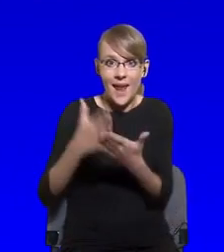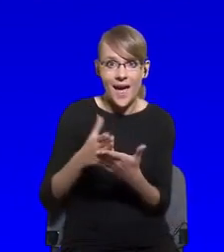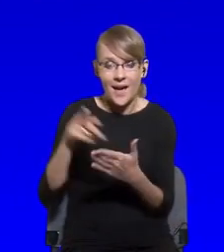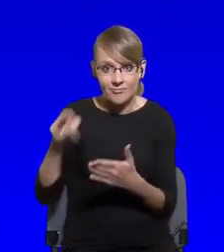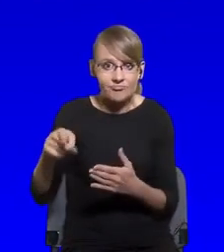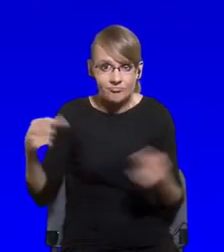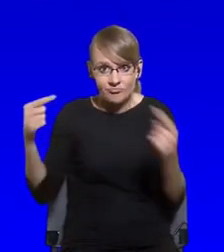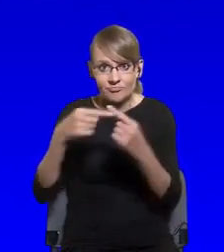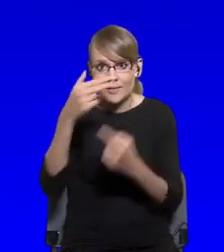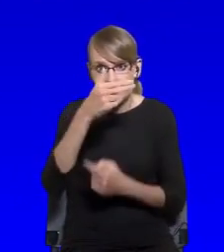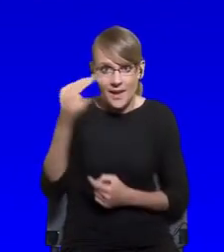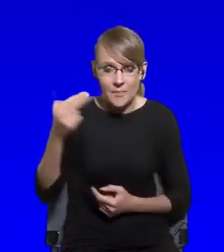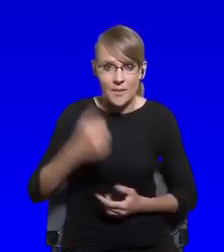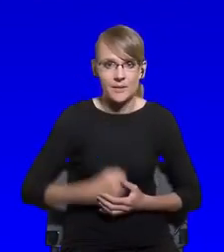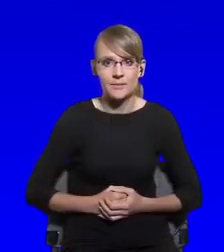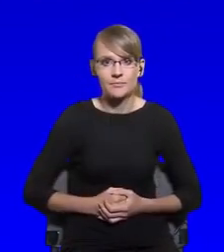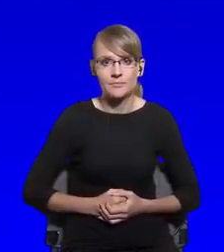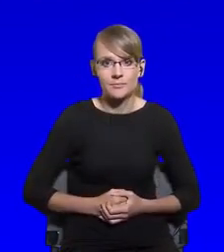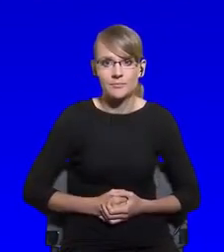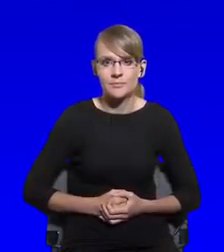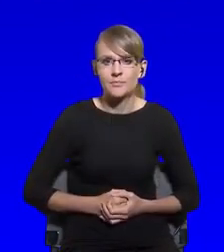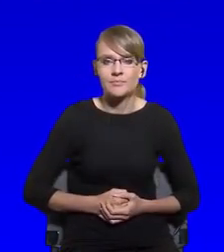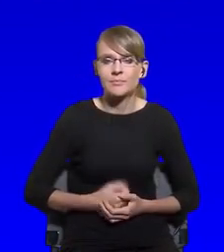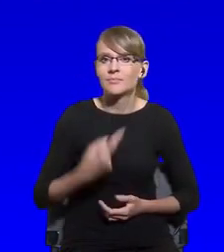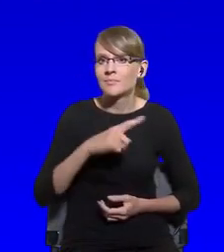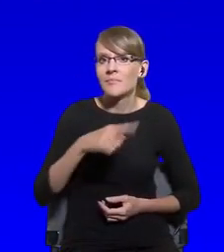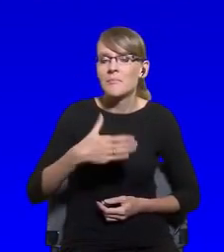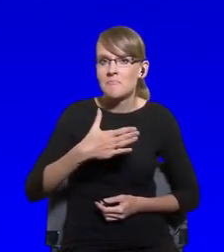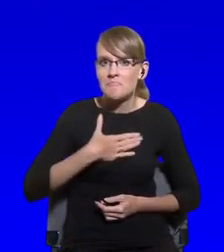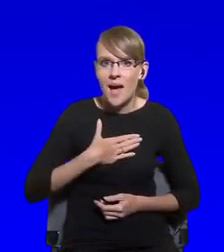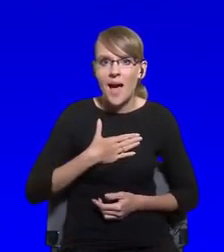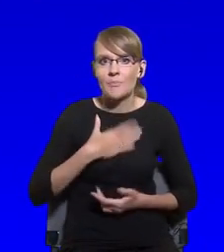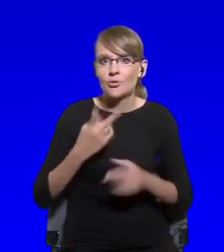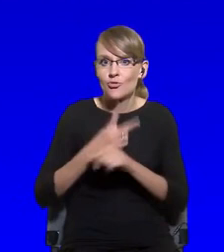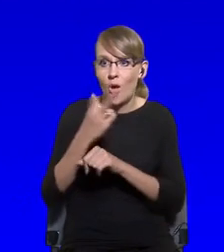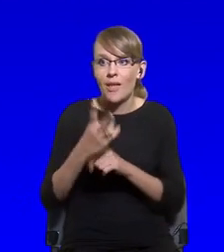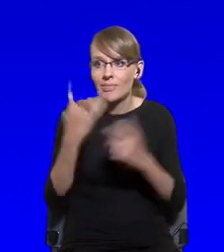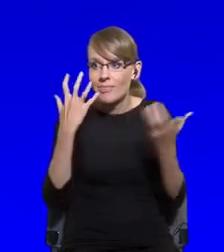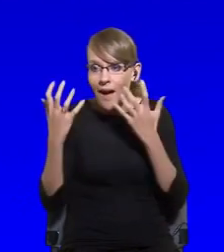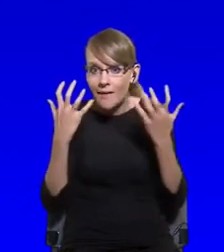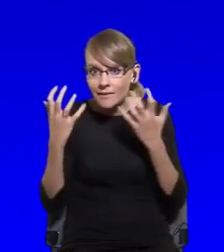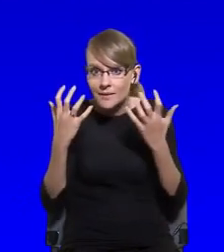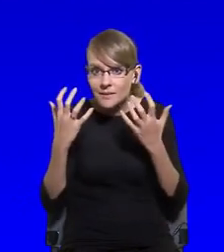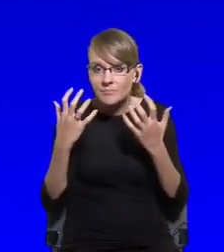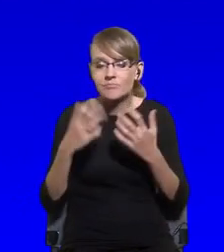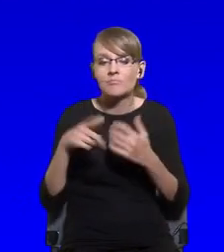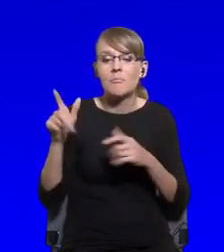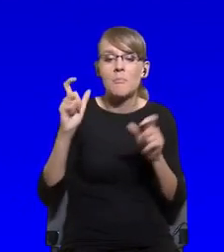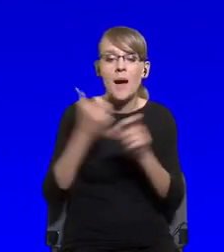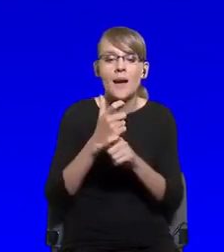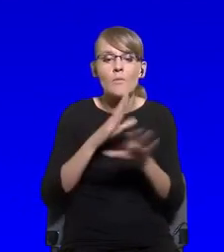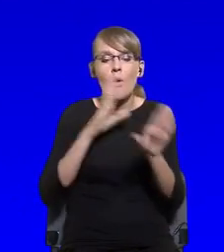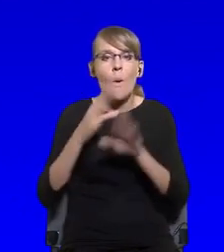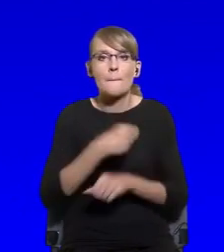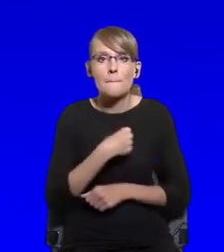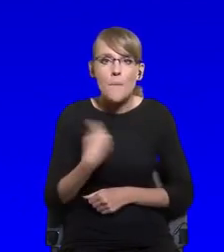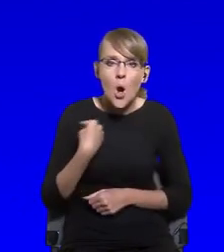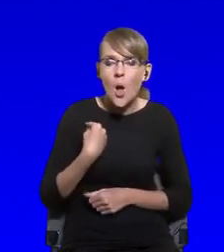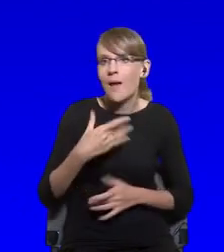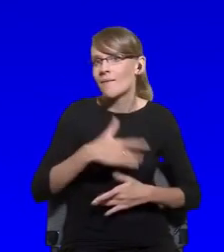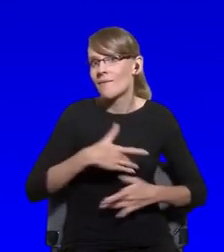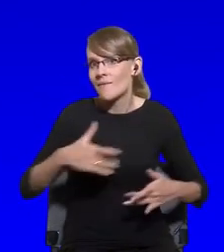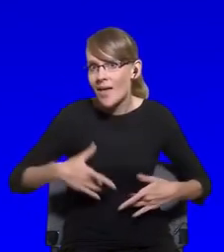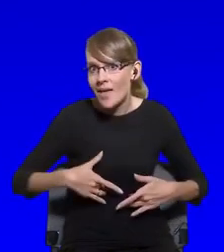there is a worsening of the rule of law in countries like Poland or Hungary. Hungary, nobody debates